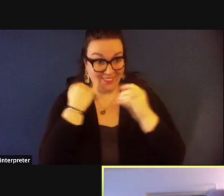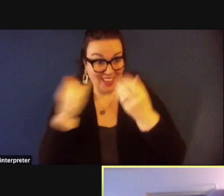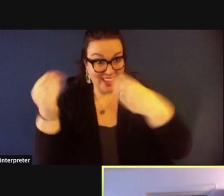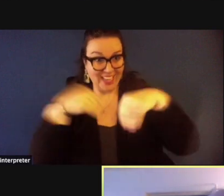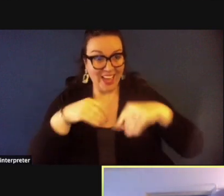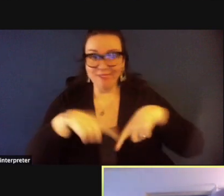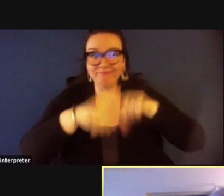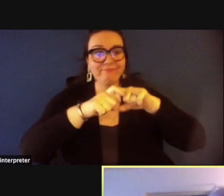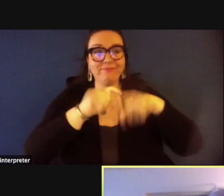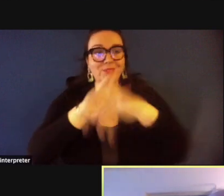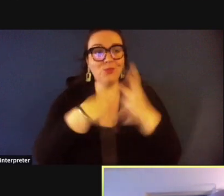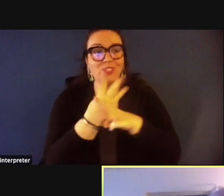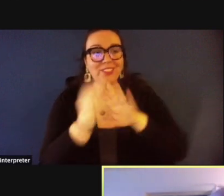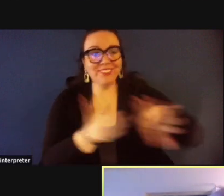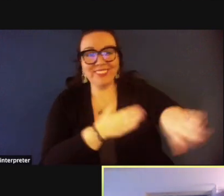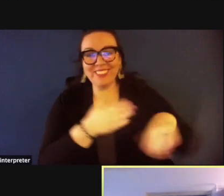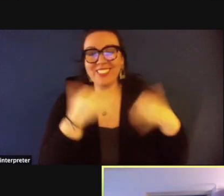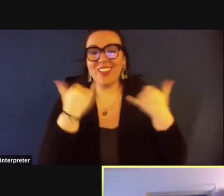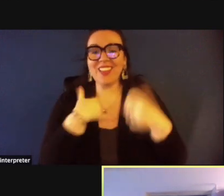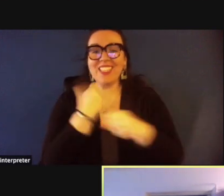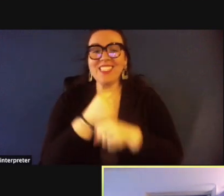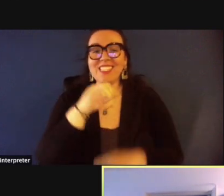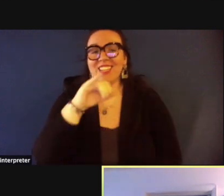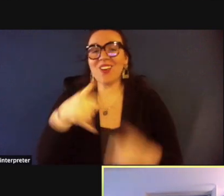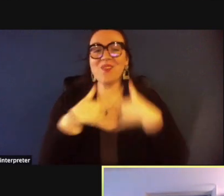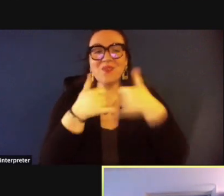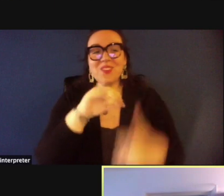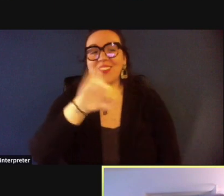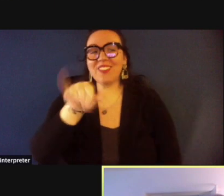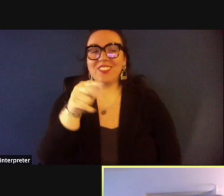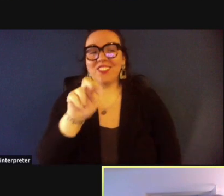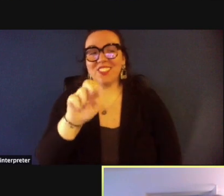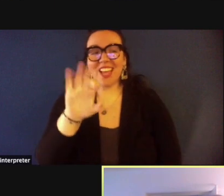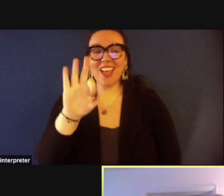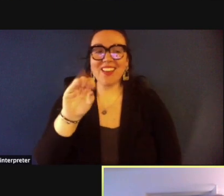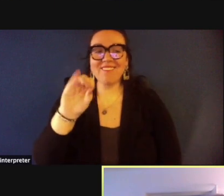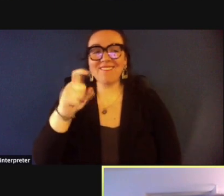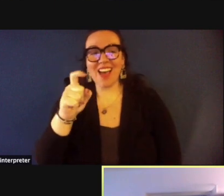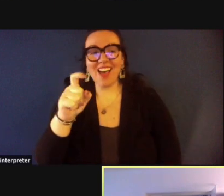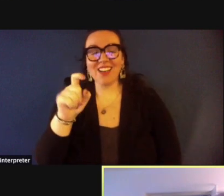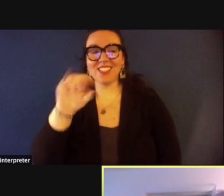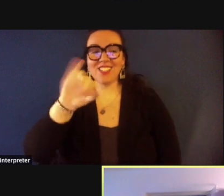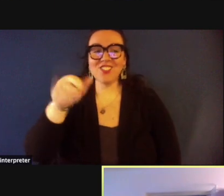goes to to jane fox johnson let's hear it for jane